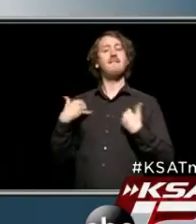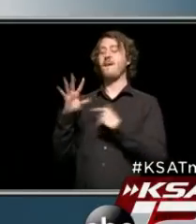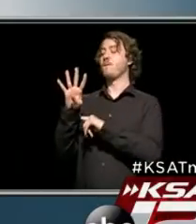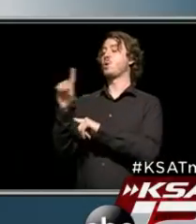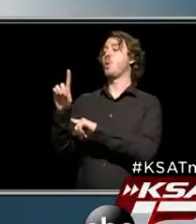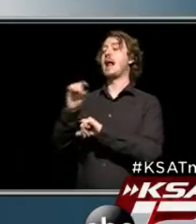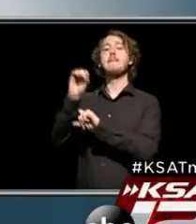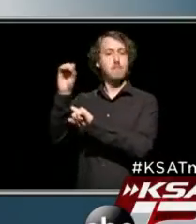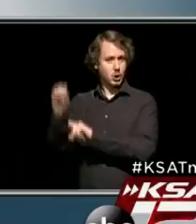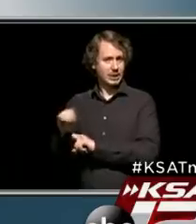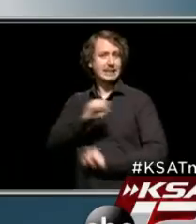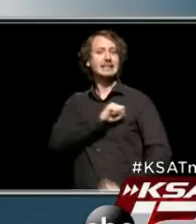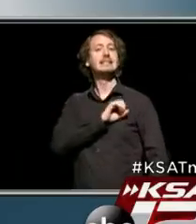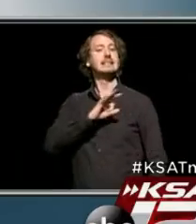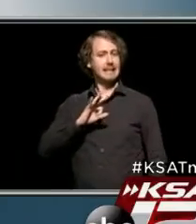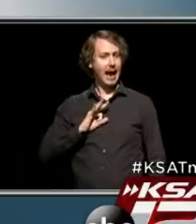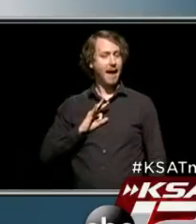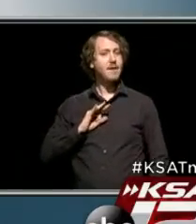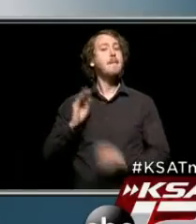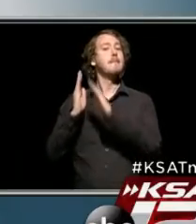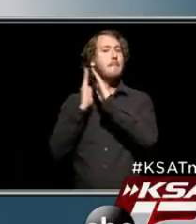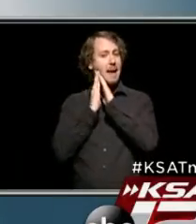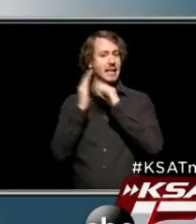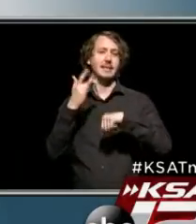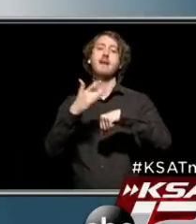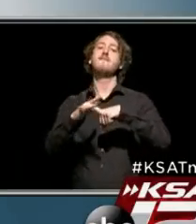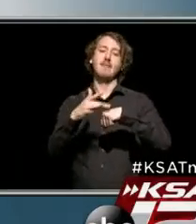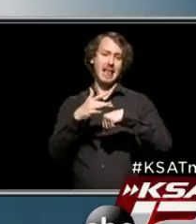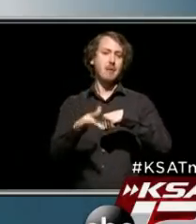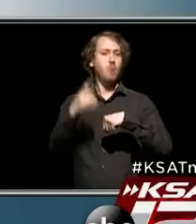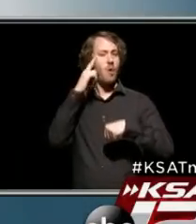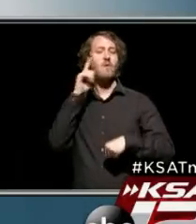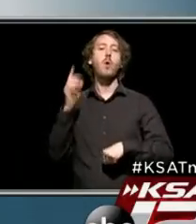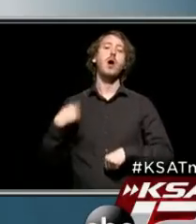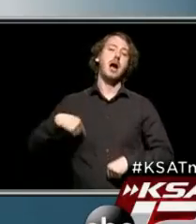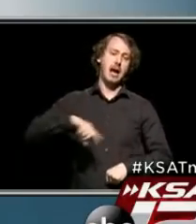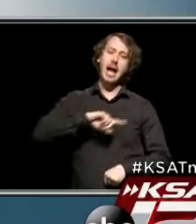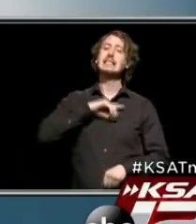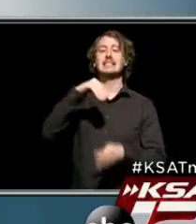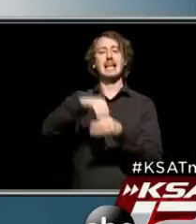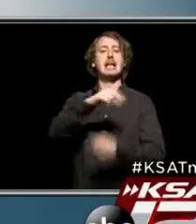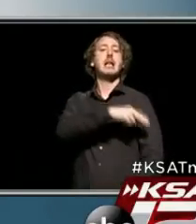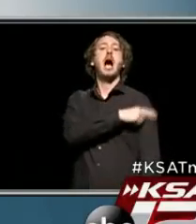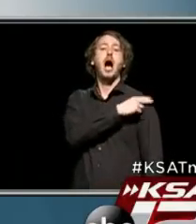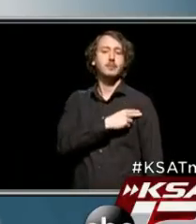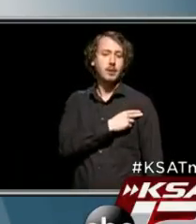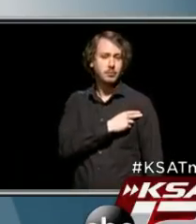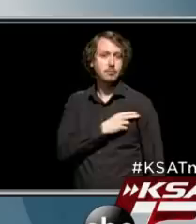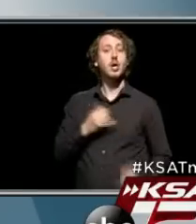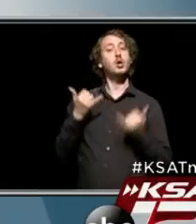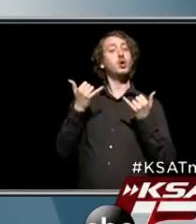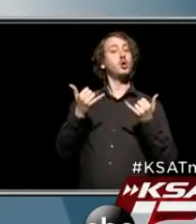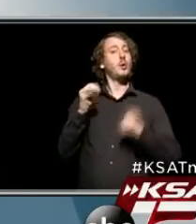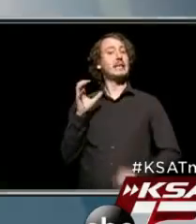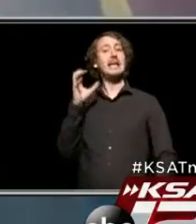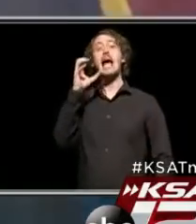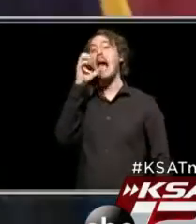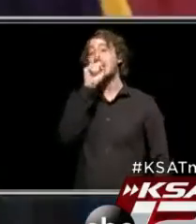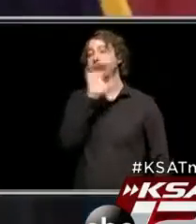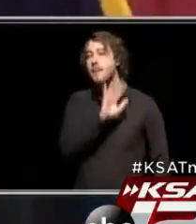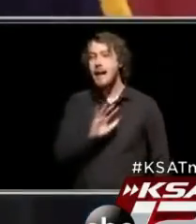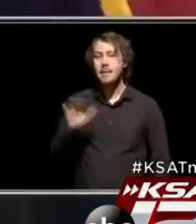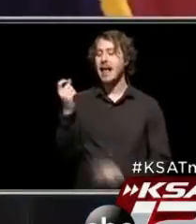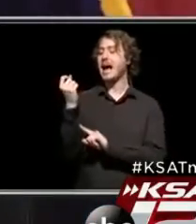% of our staffed beds available to us in the hospitals. Currently, our estimate is roughly 11